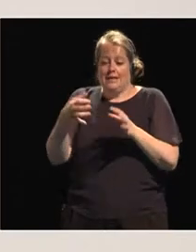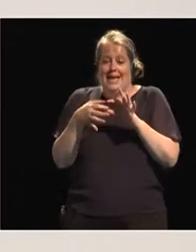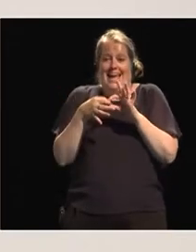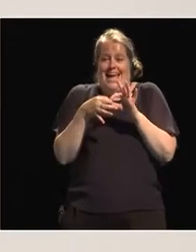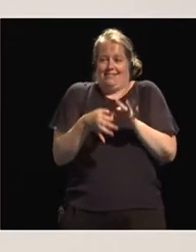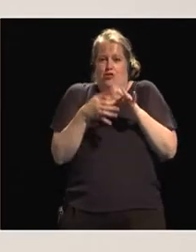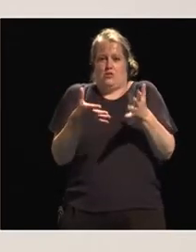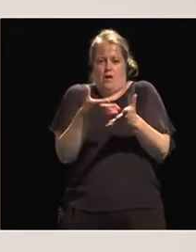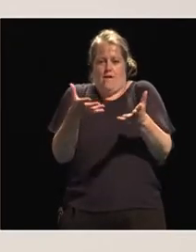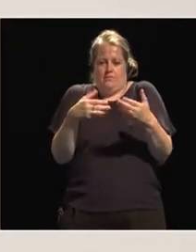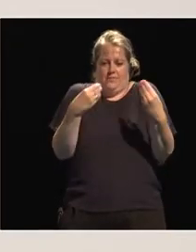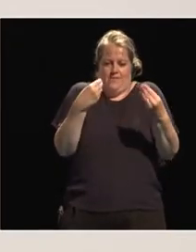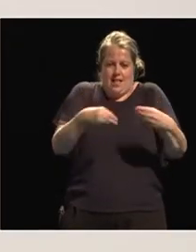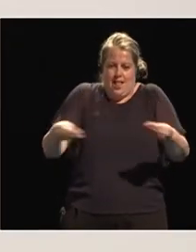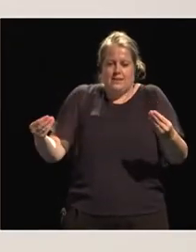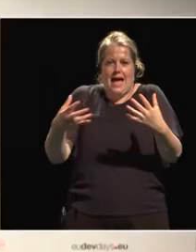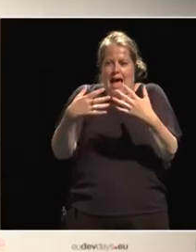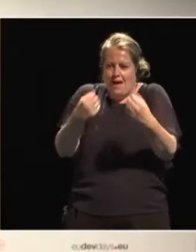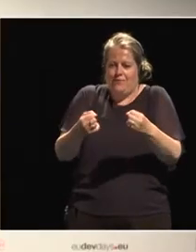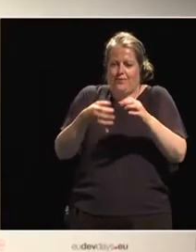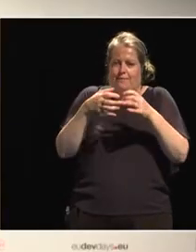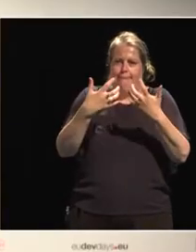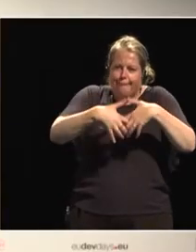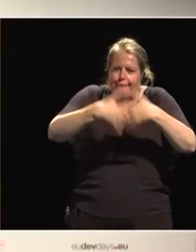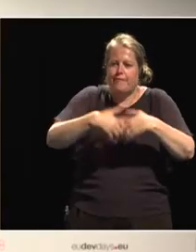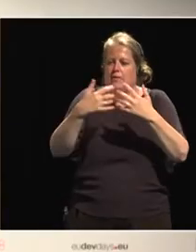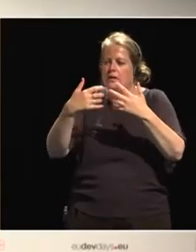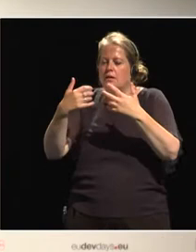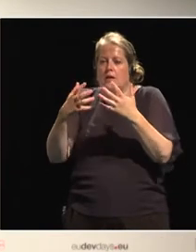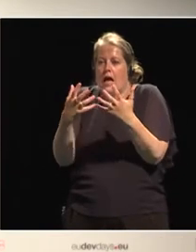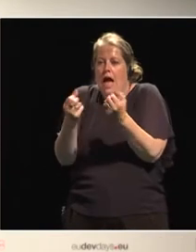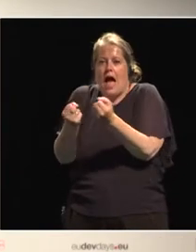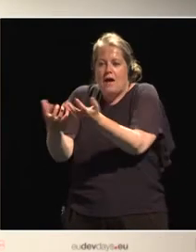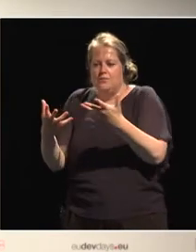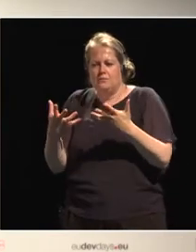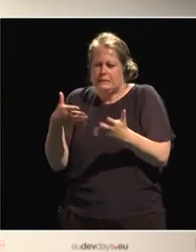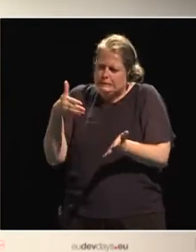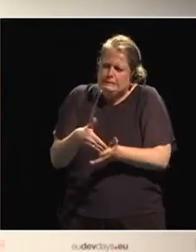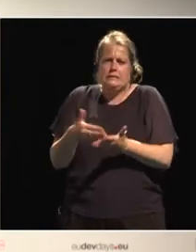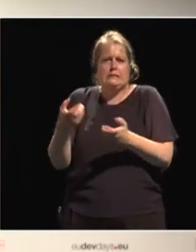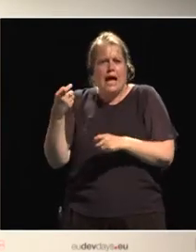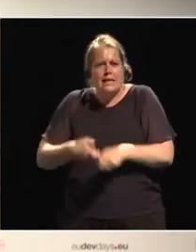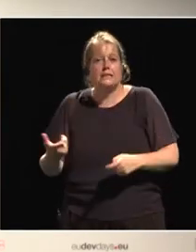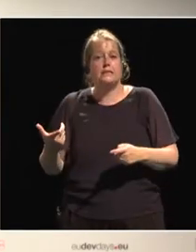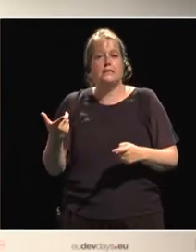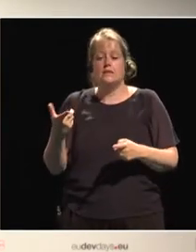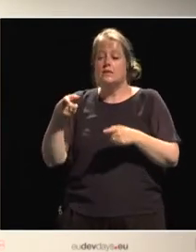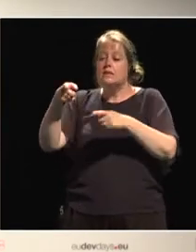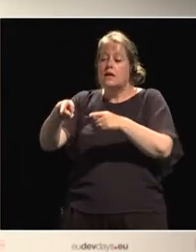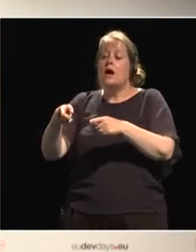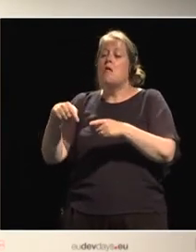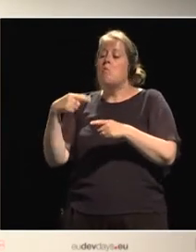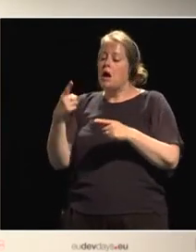facilities, the agricultural processing systems, it is hard. So if only there can be the